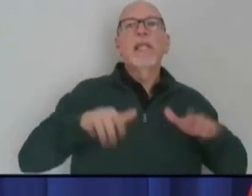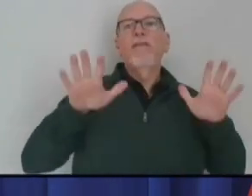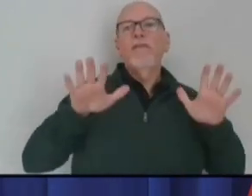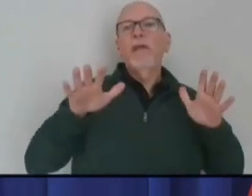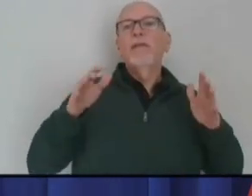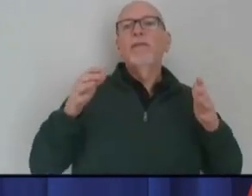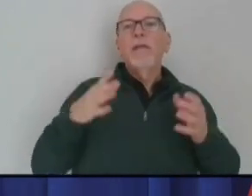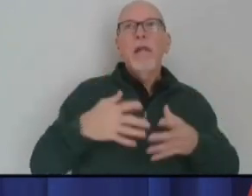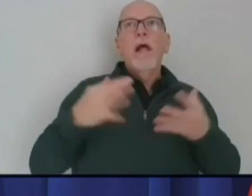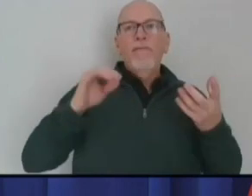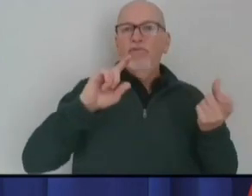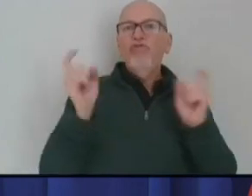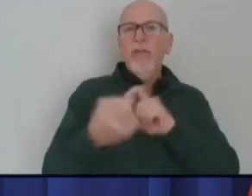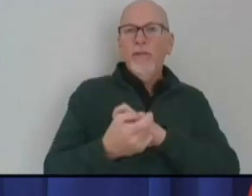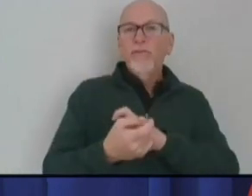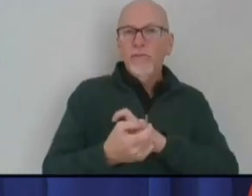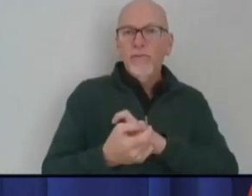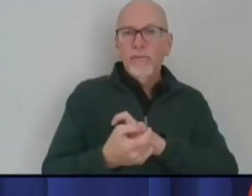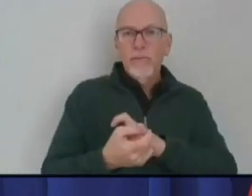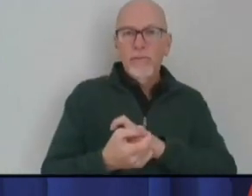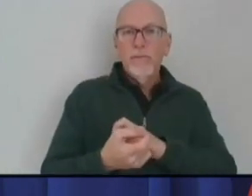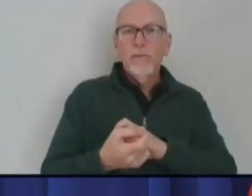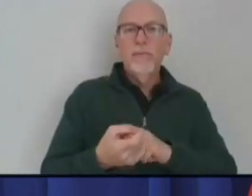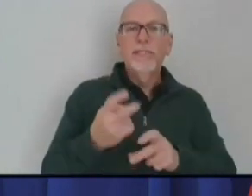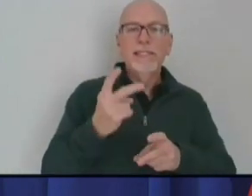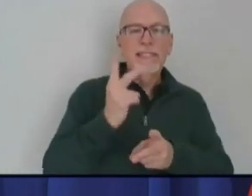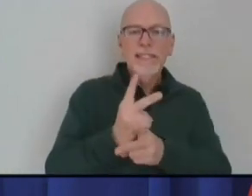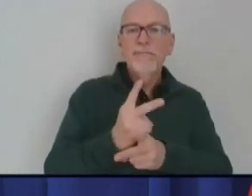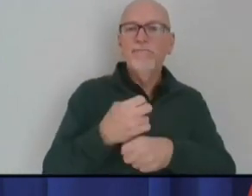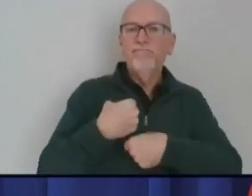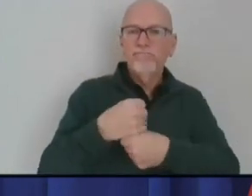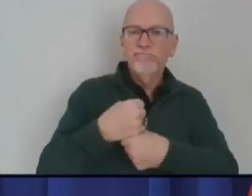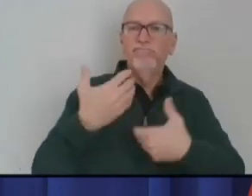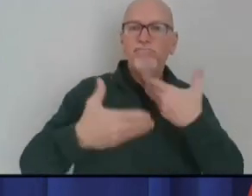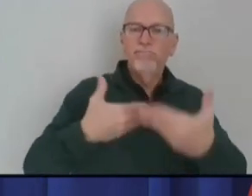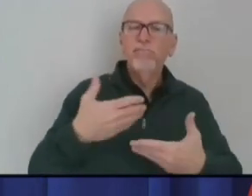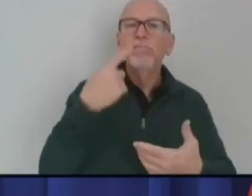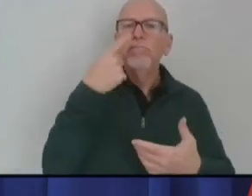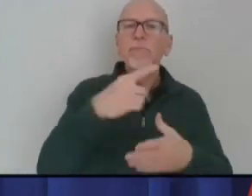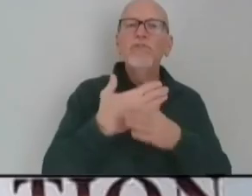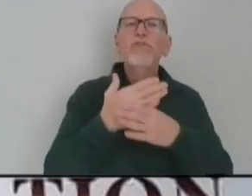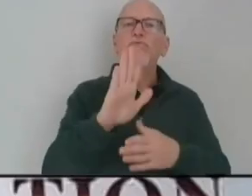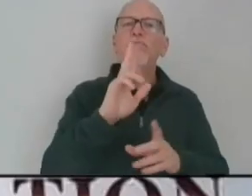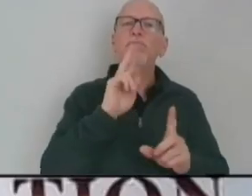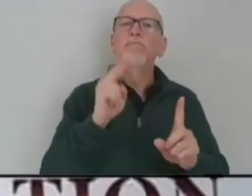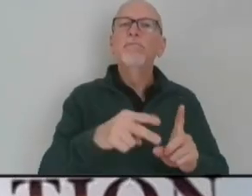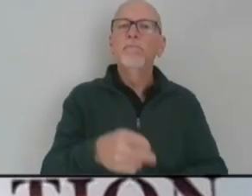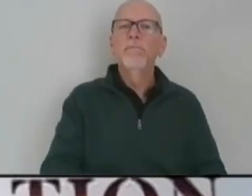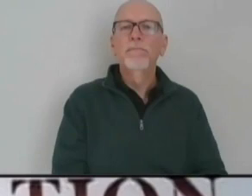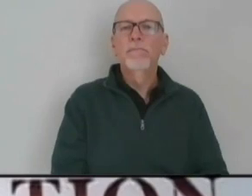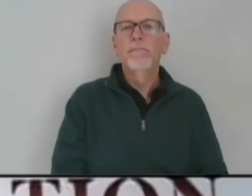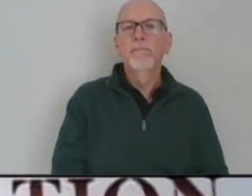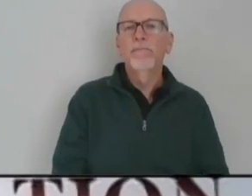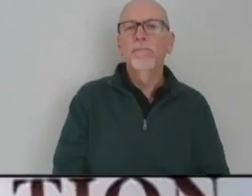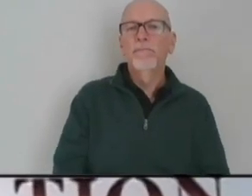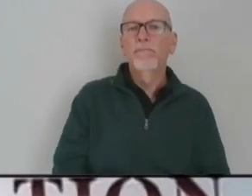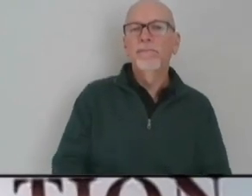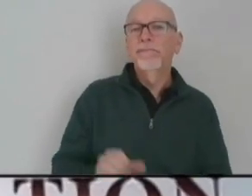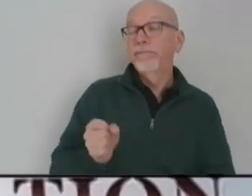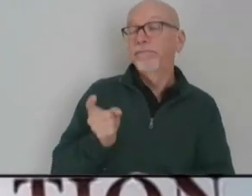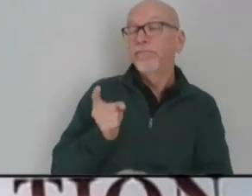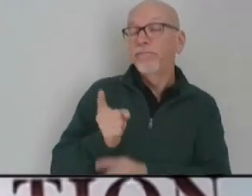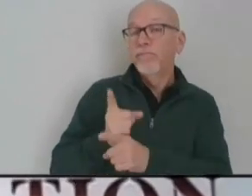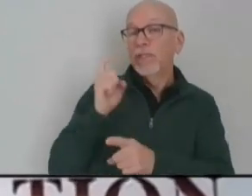lot of changes to keep production up. Can you share your perspective as well? Yes, have, Governor.